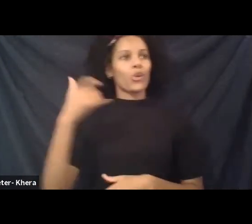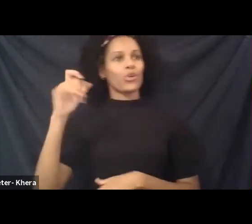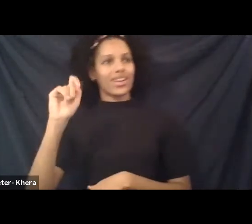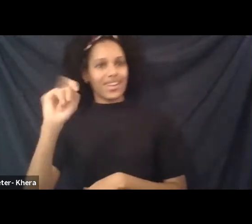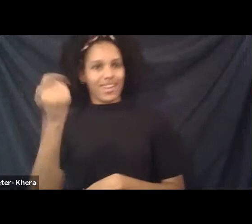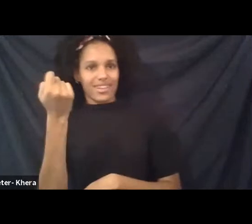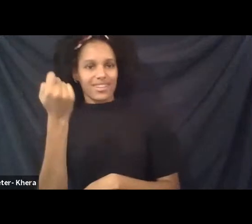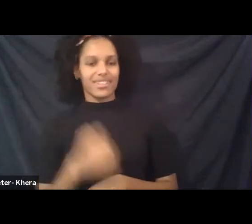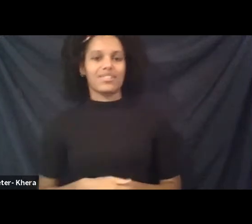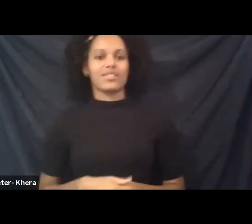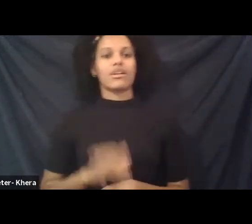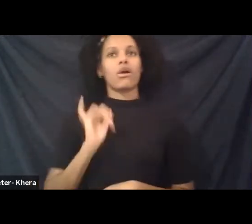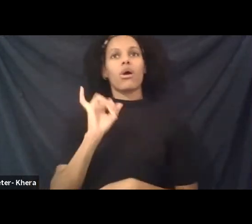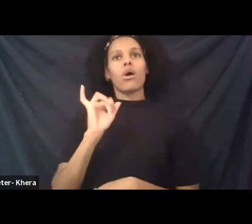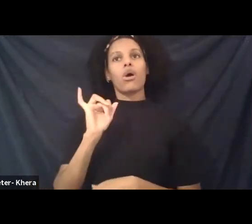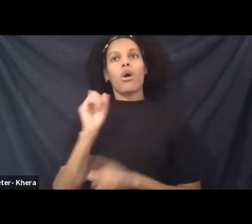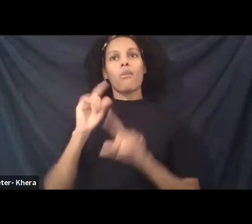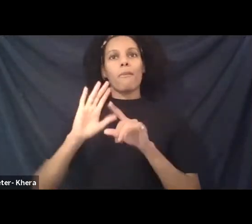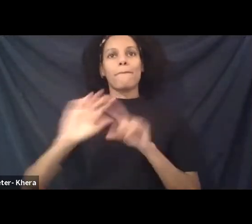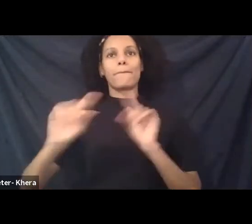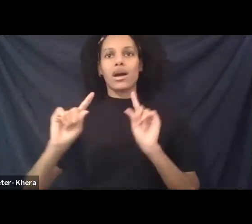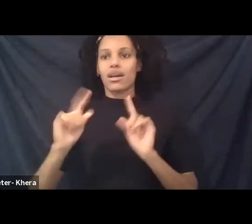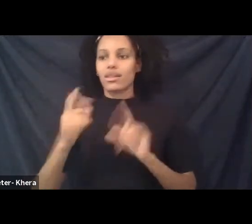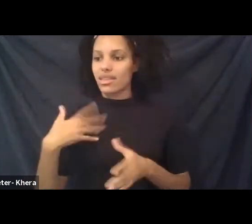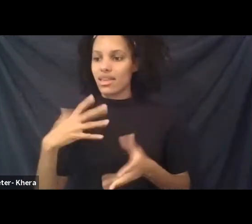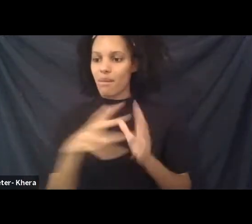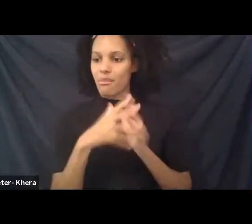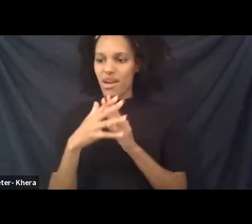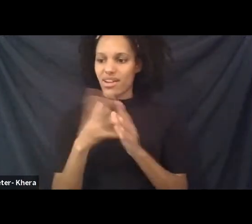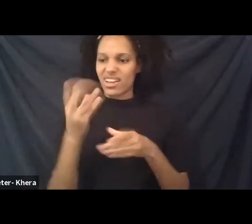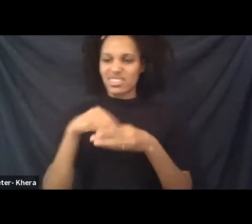Ah, okay. But the American in you, I'm like, good gosh.